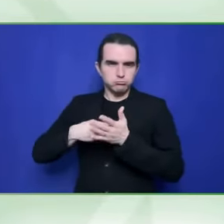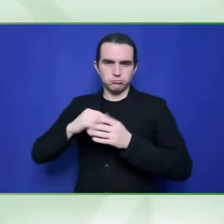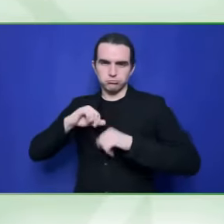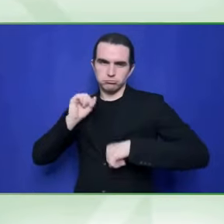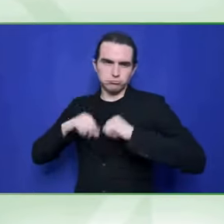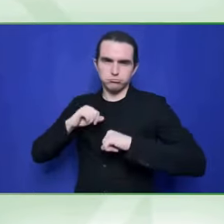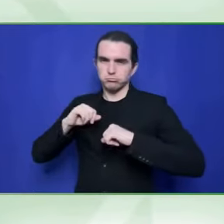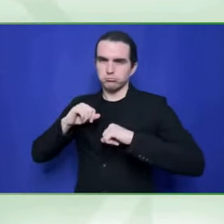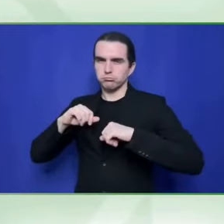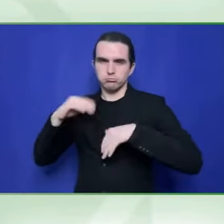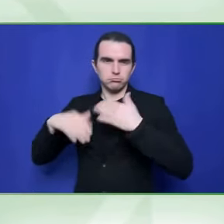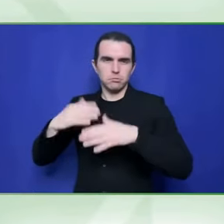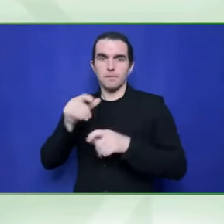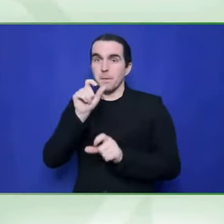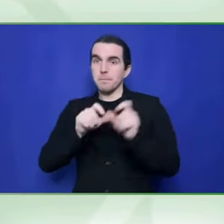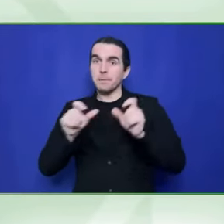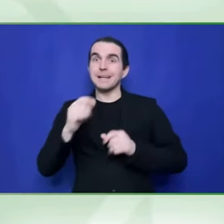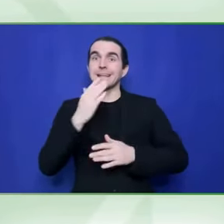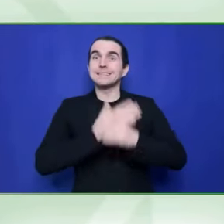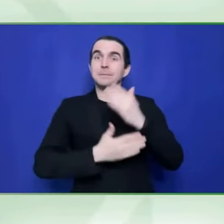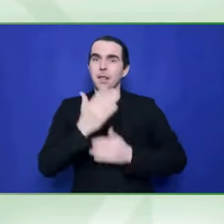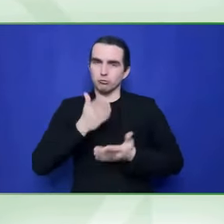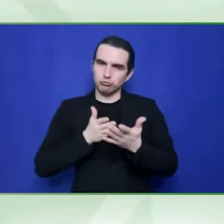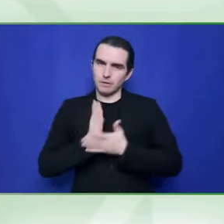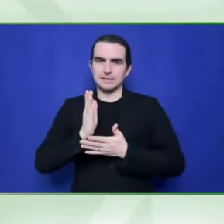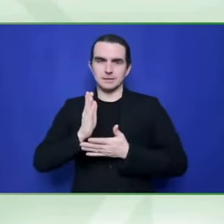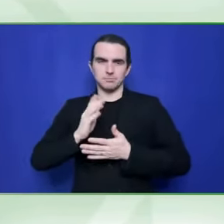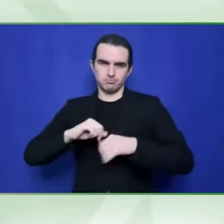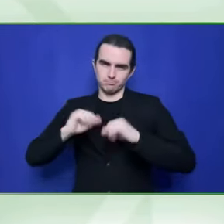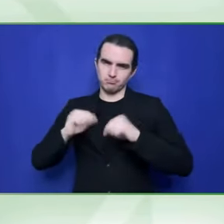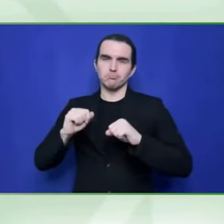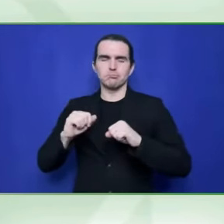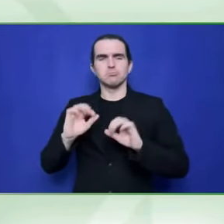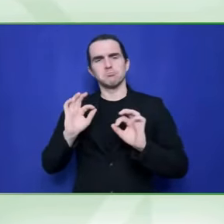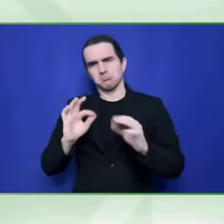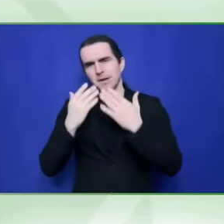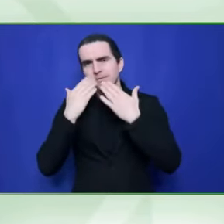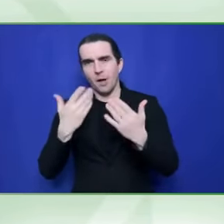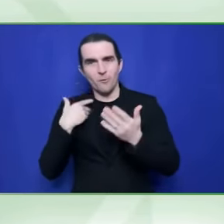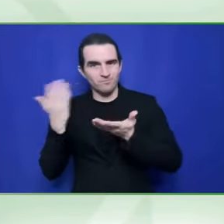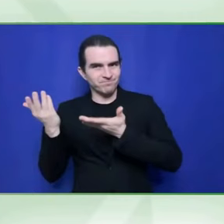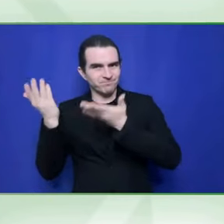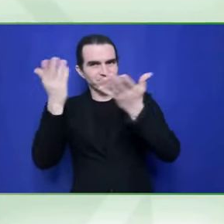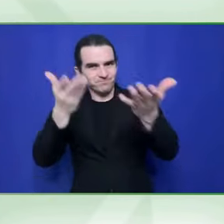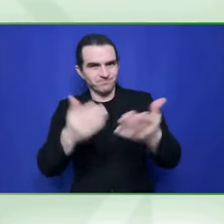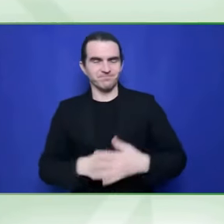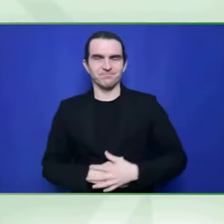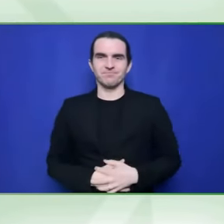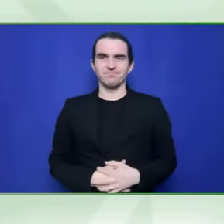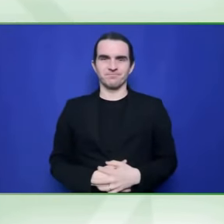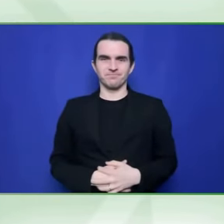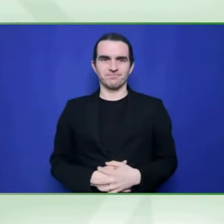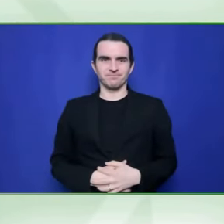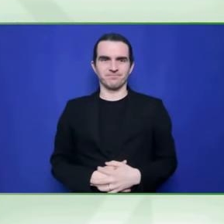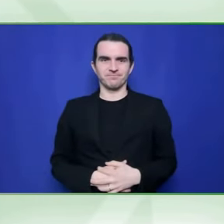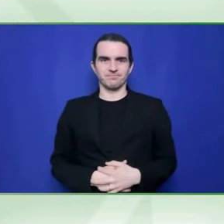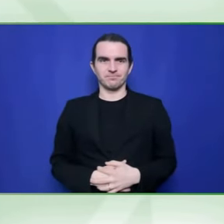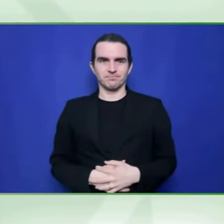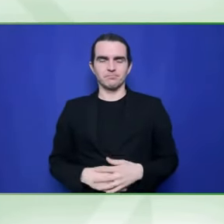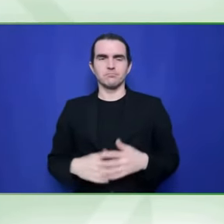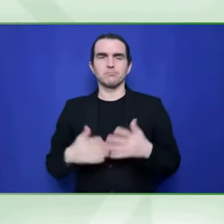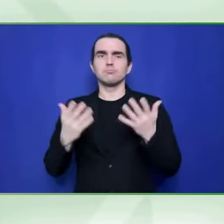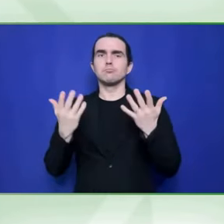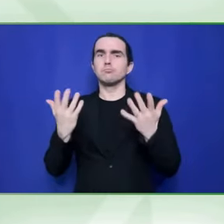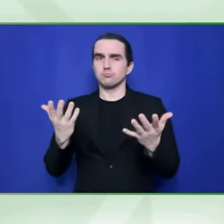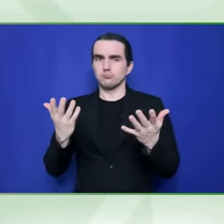Caroline, please. I have to, I have to say that issue of procurement is a, is something we're starting to see within the